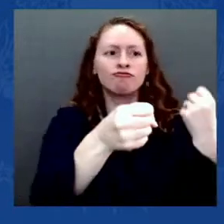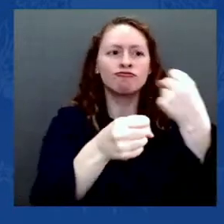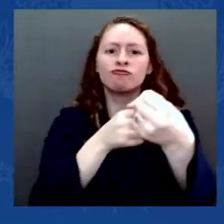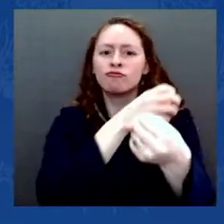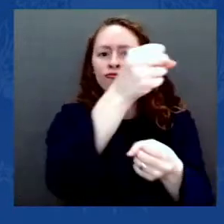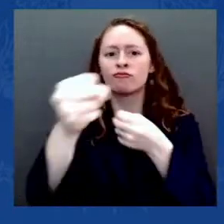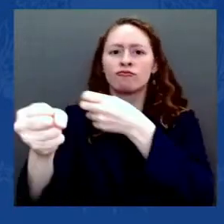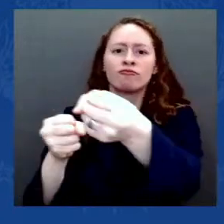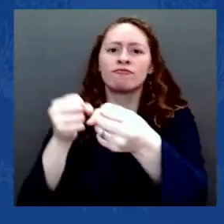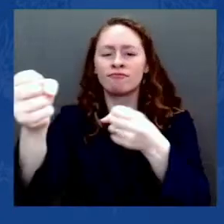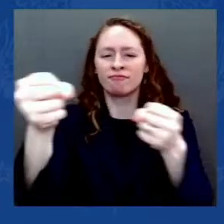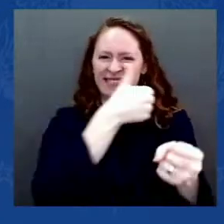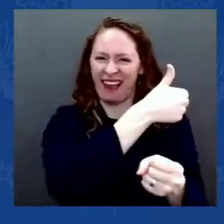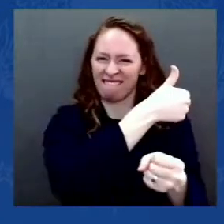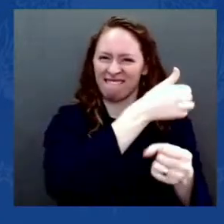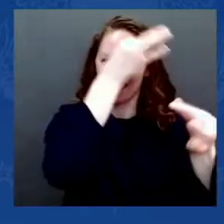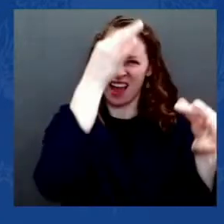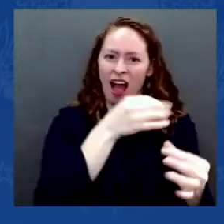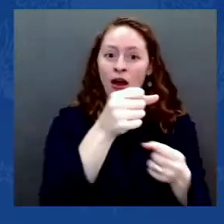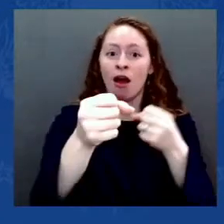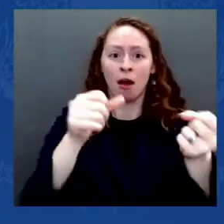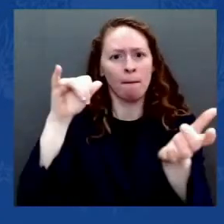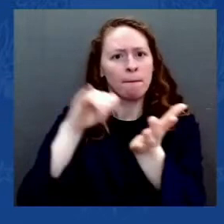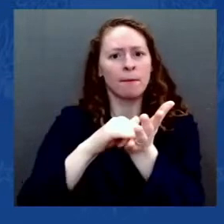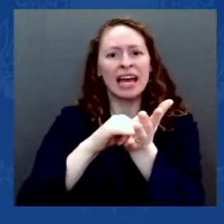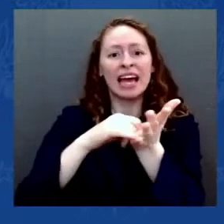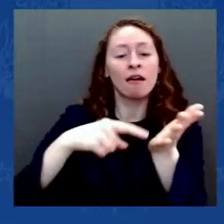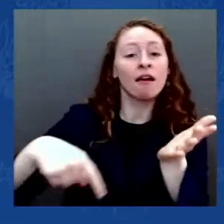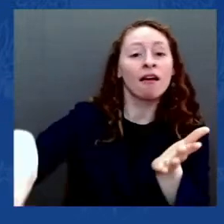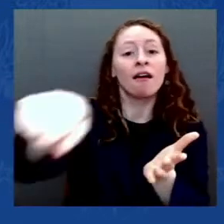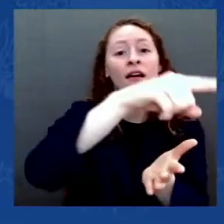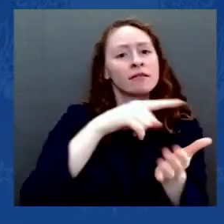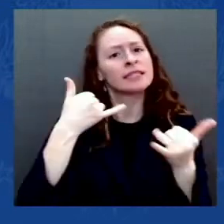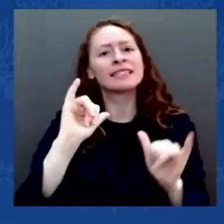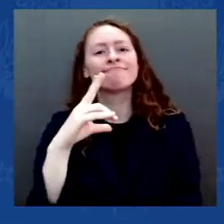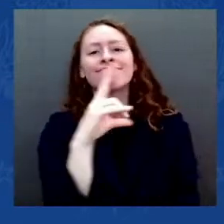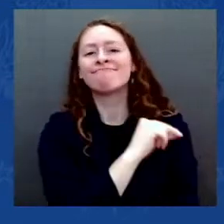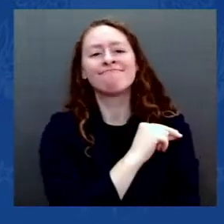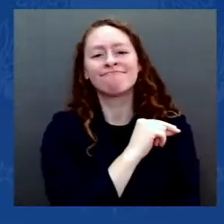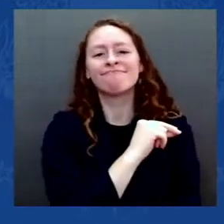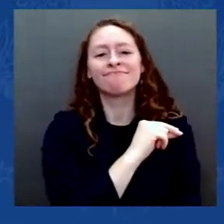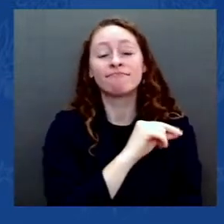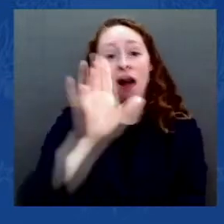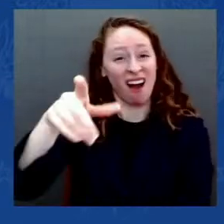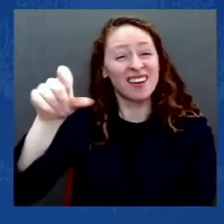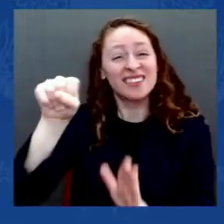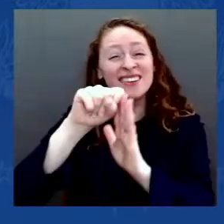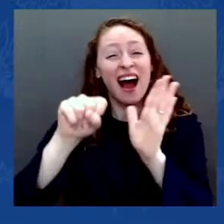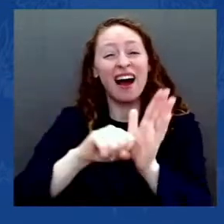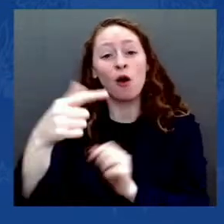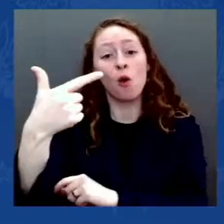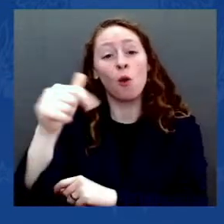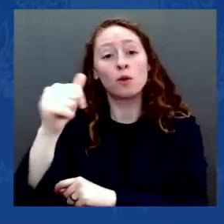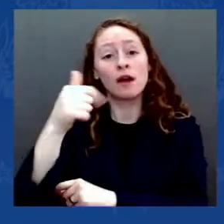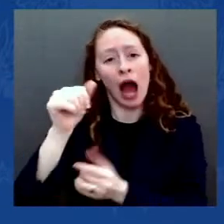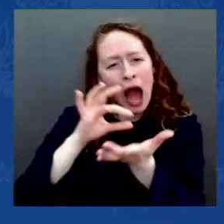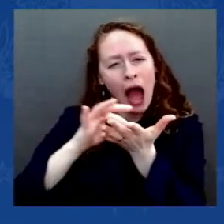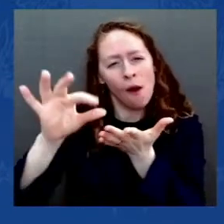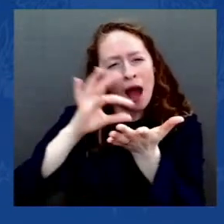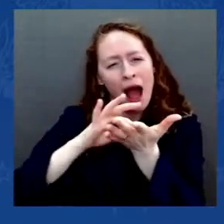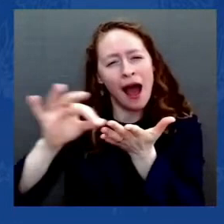Georgia, Georgia counted its results three times with one recount by hand.